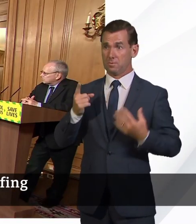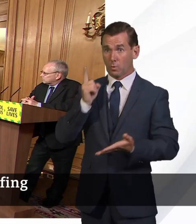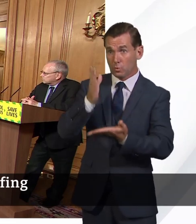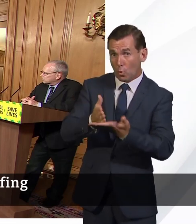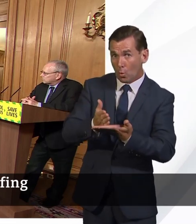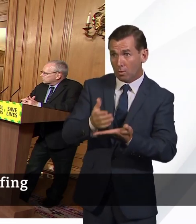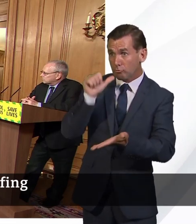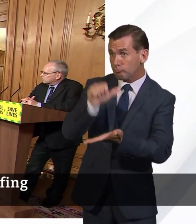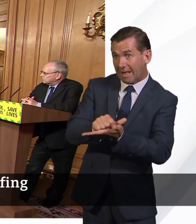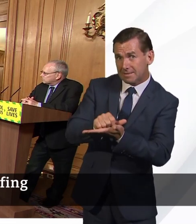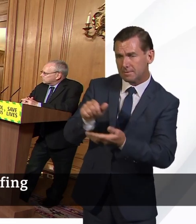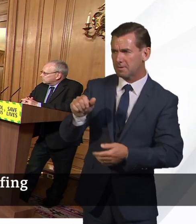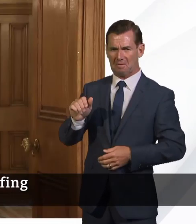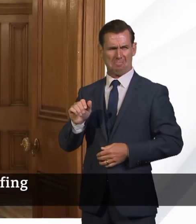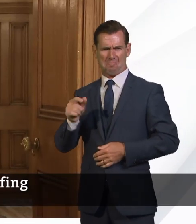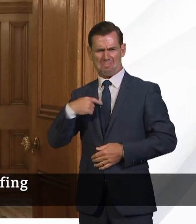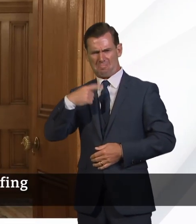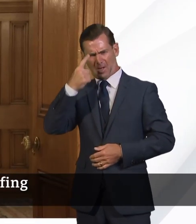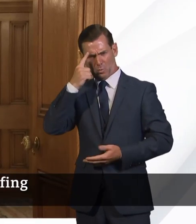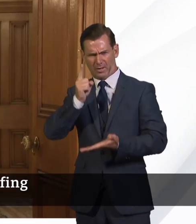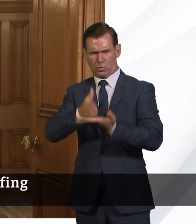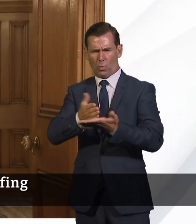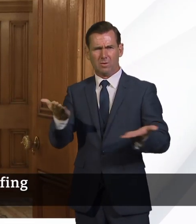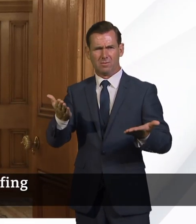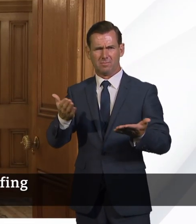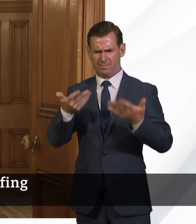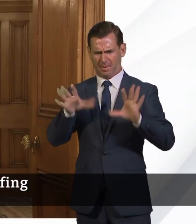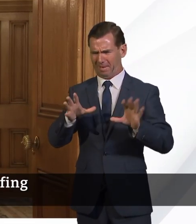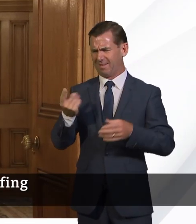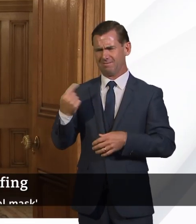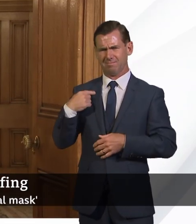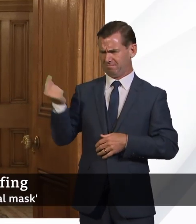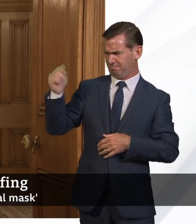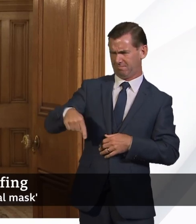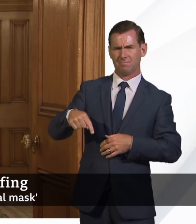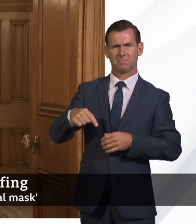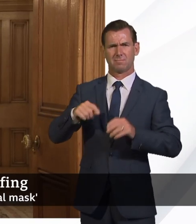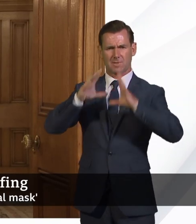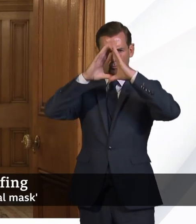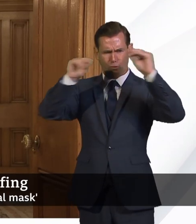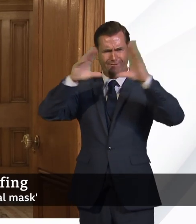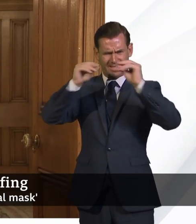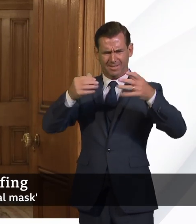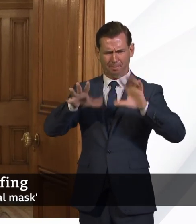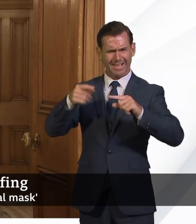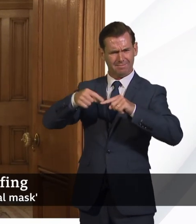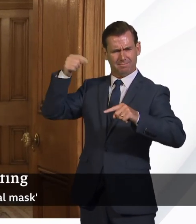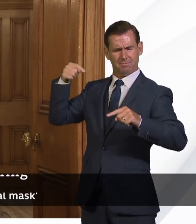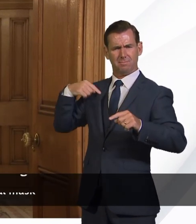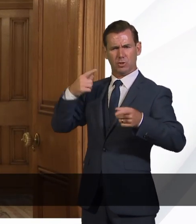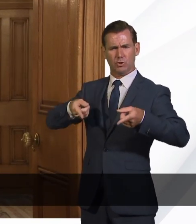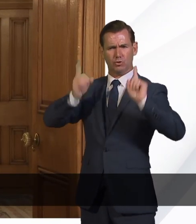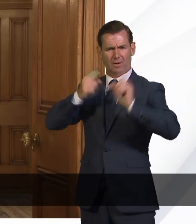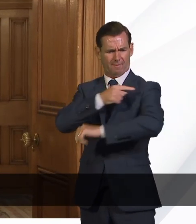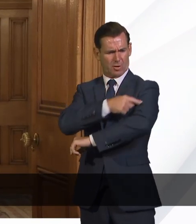Well, I don't think it is true. She's attended them many times before. I noticed actually that at the top of the